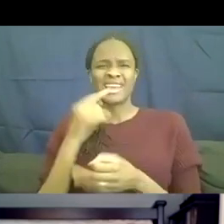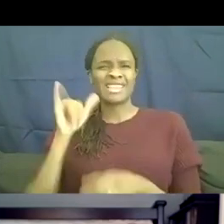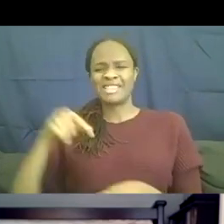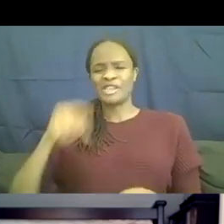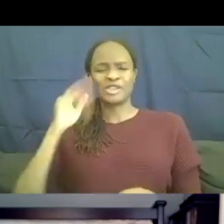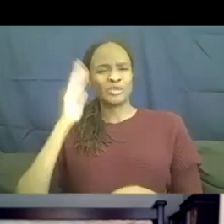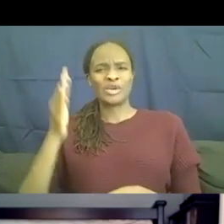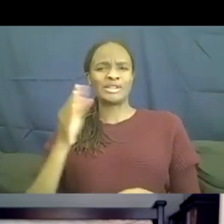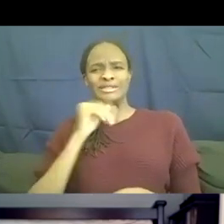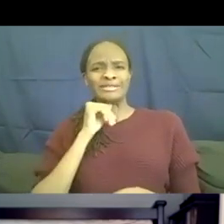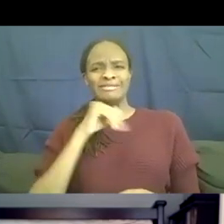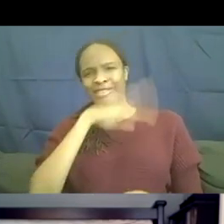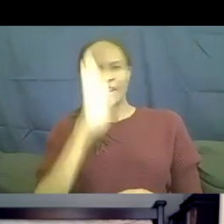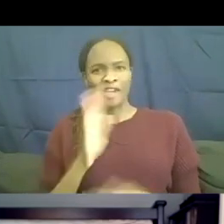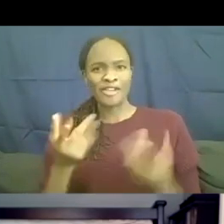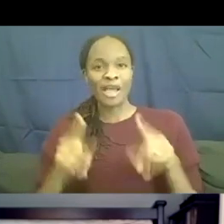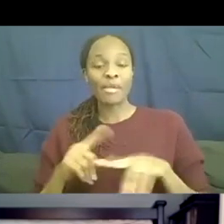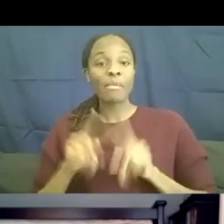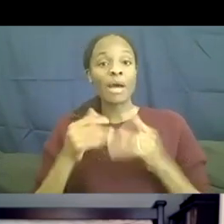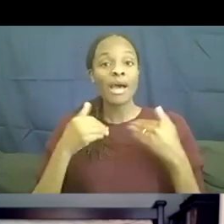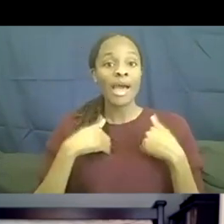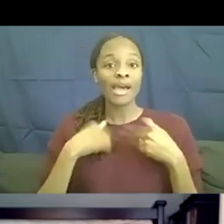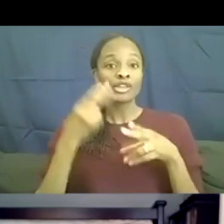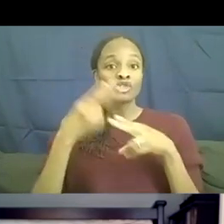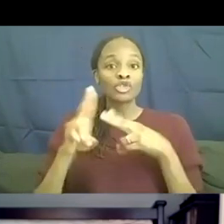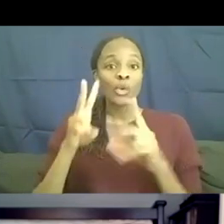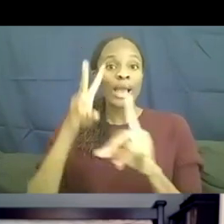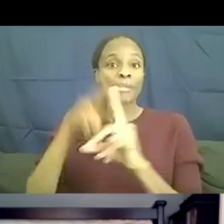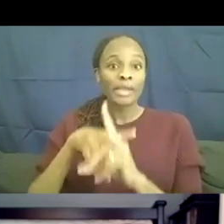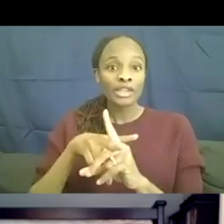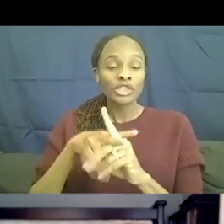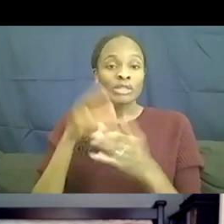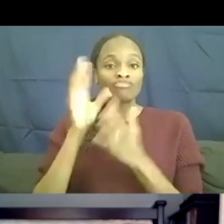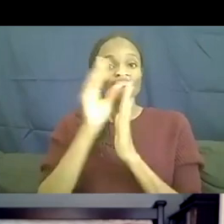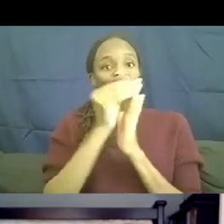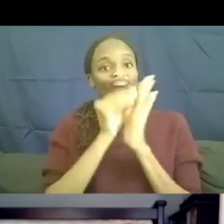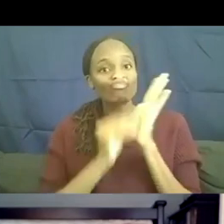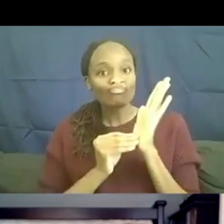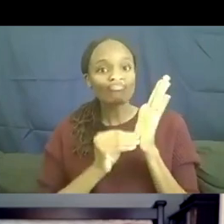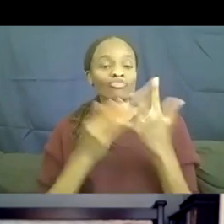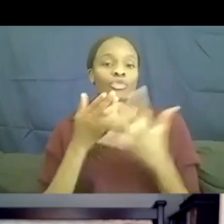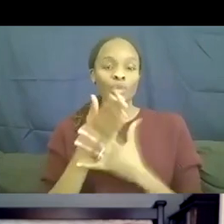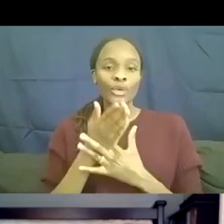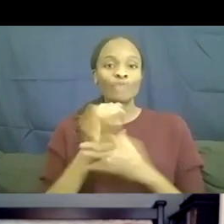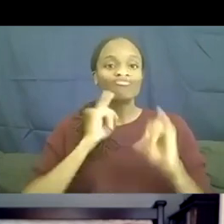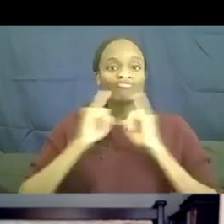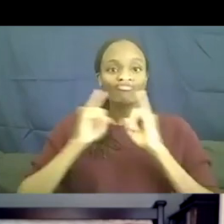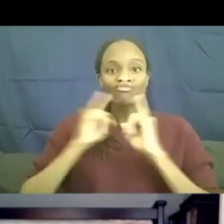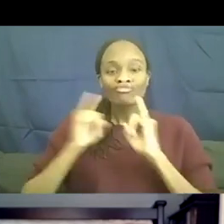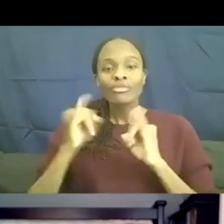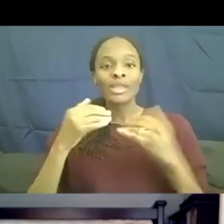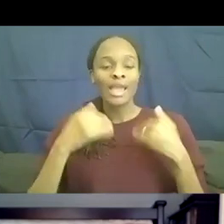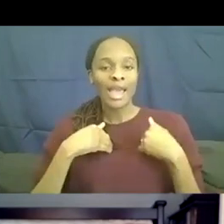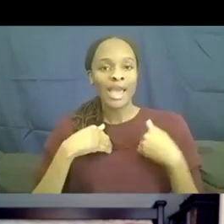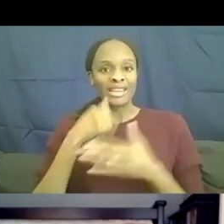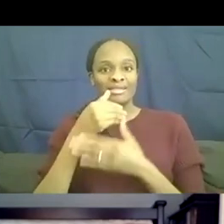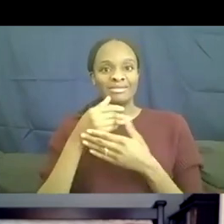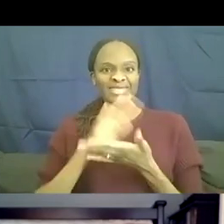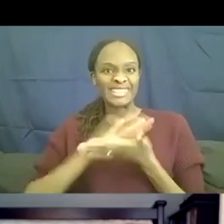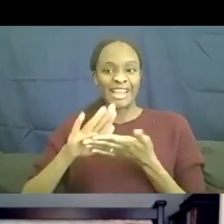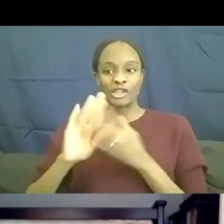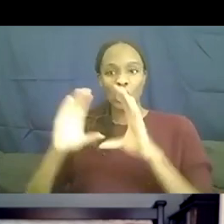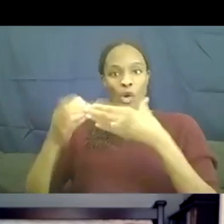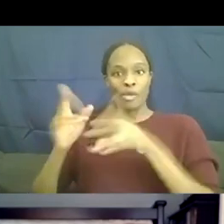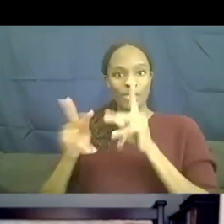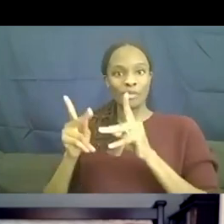But, uh, so we did a short application that they had to fill out and through a series of interviews and we had a nice pool of people to choose from, but we could only choose seven.